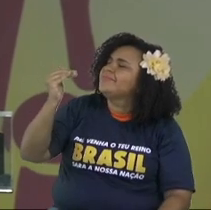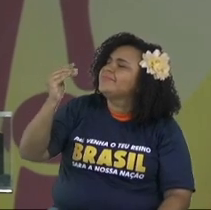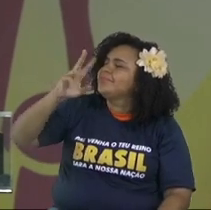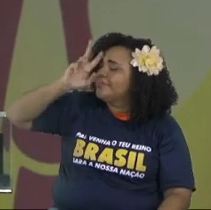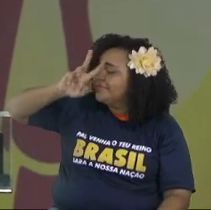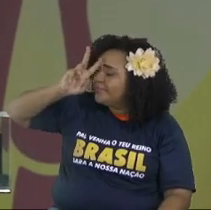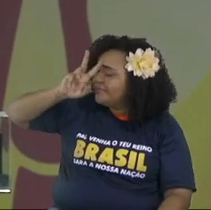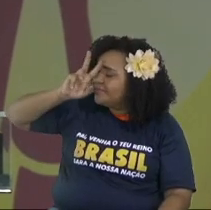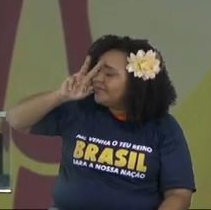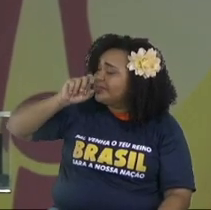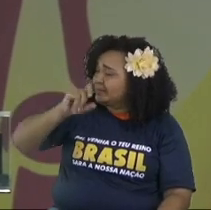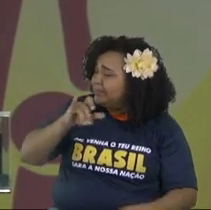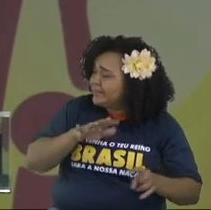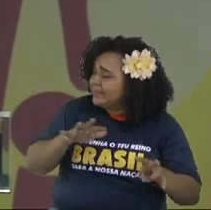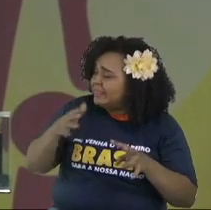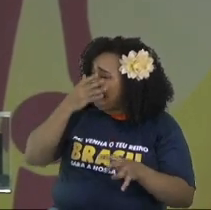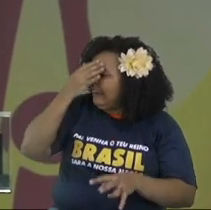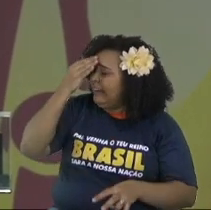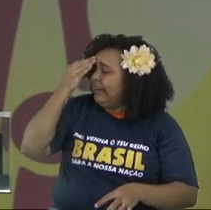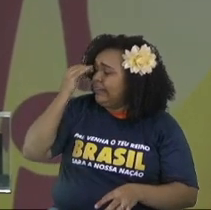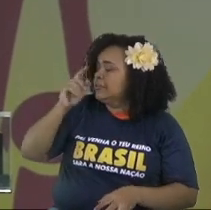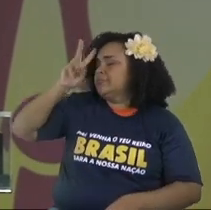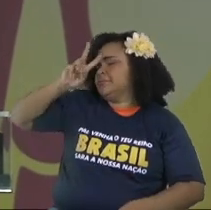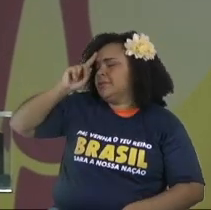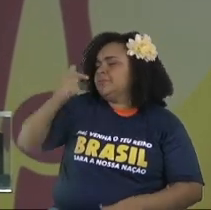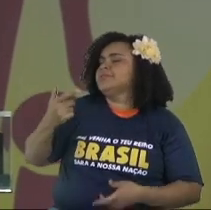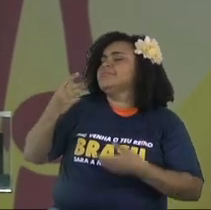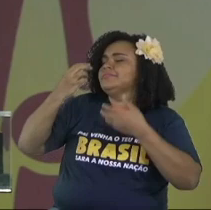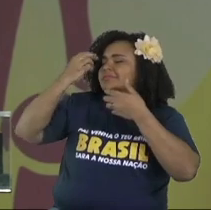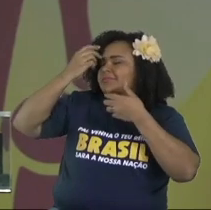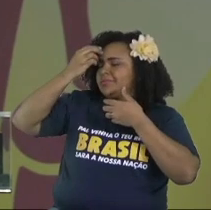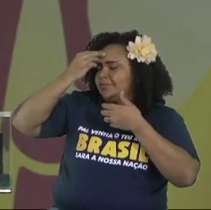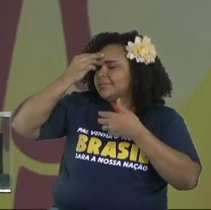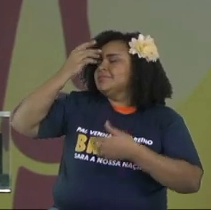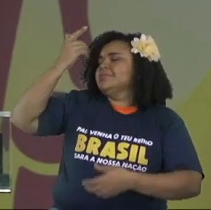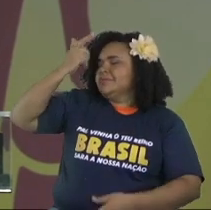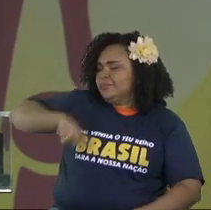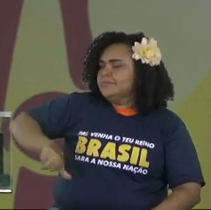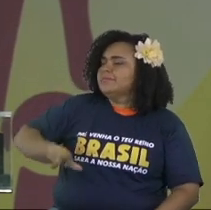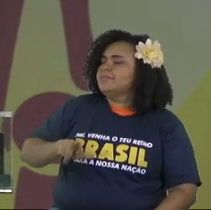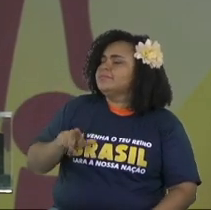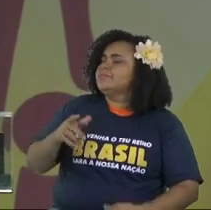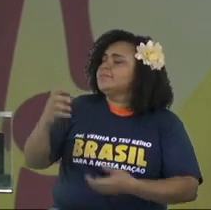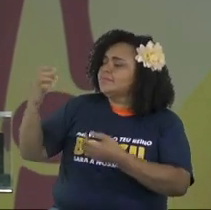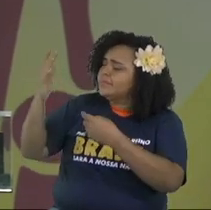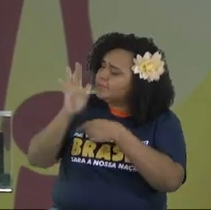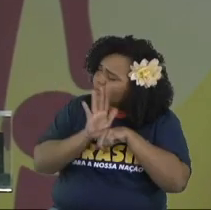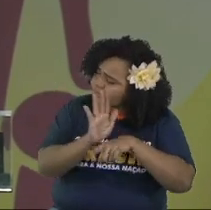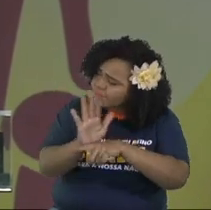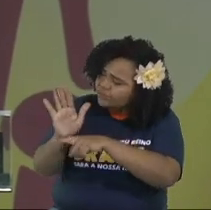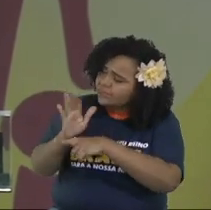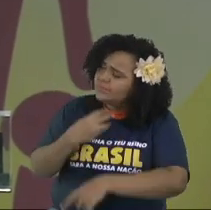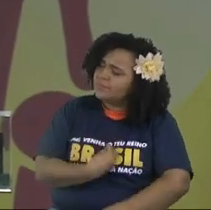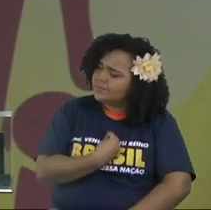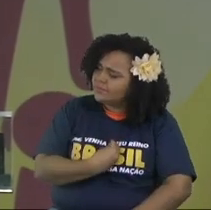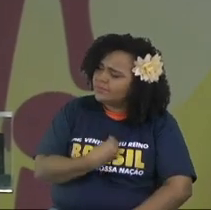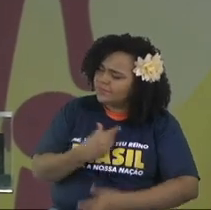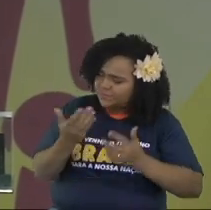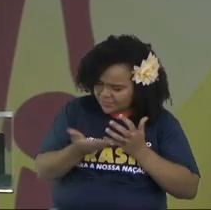that's what we ask you remember us when we forget help us to live these